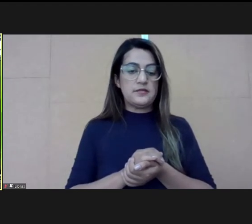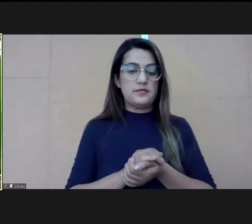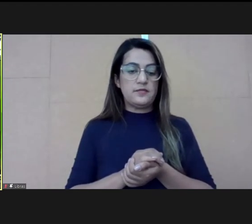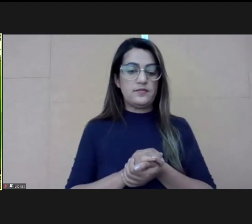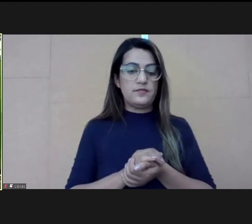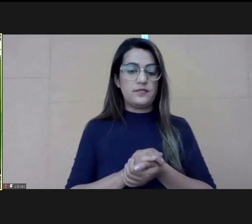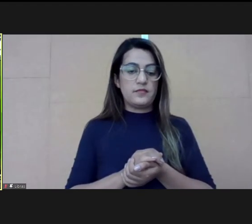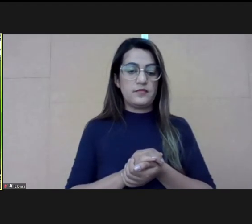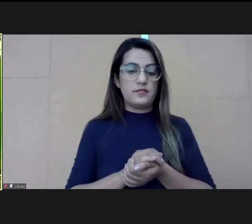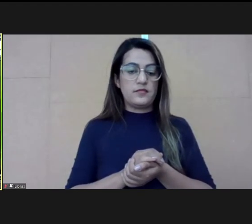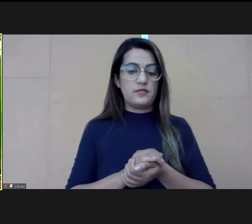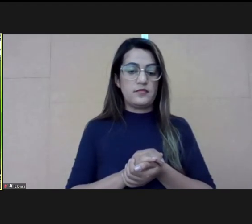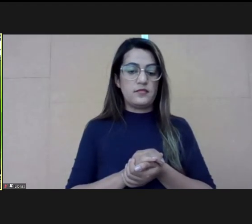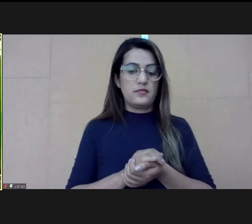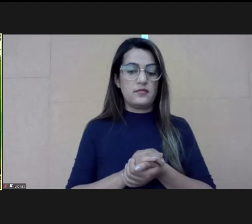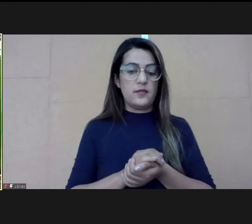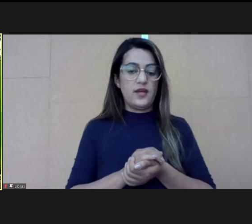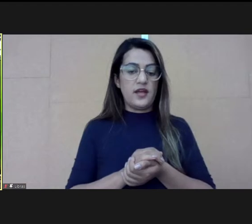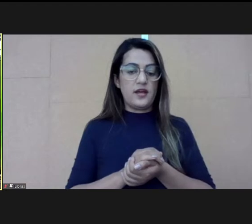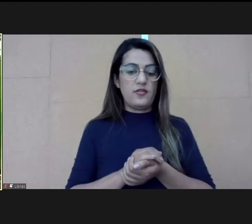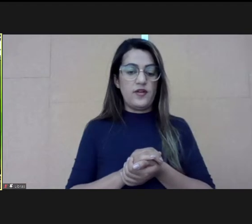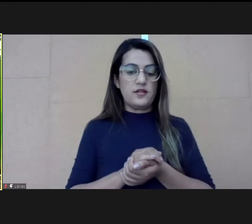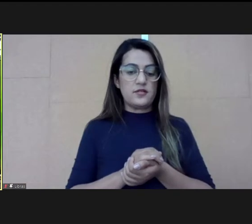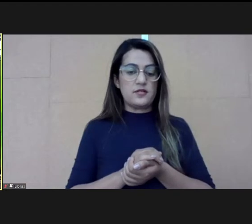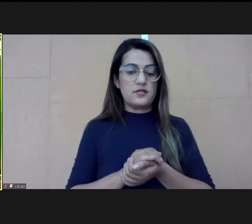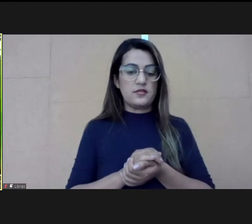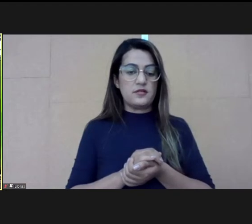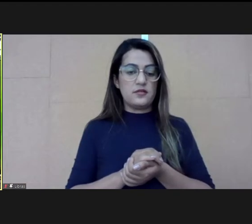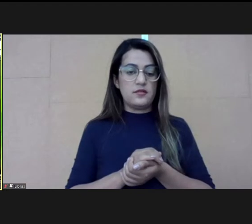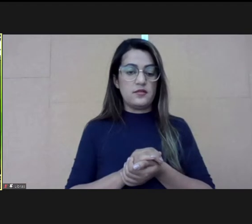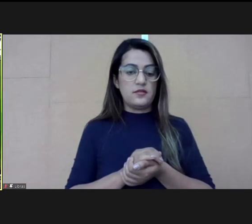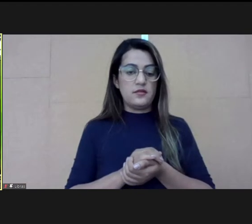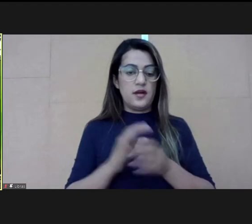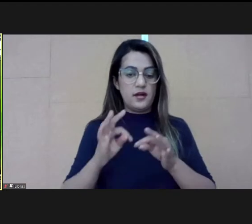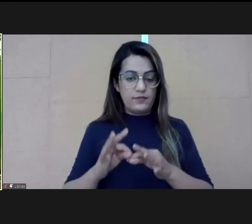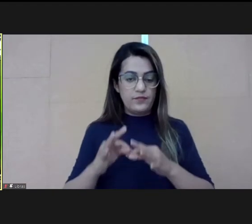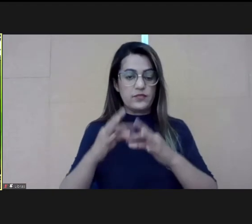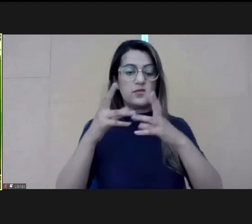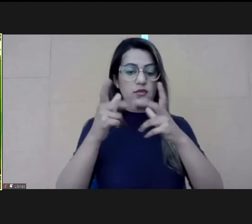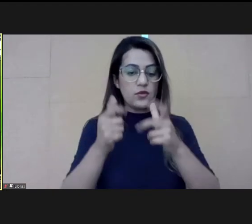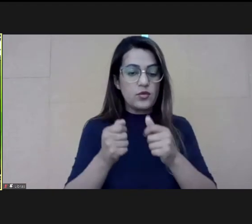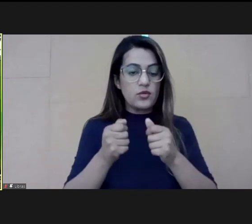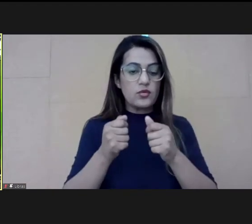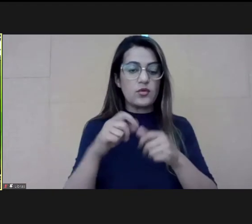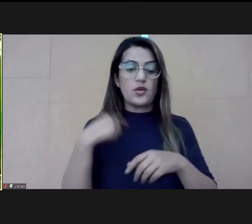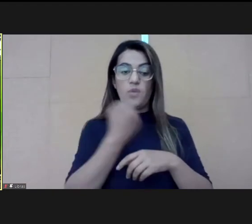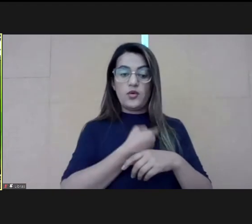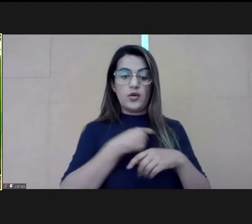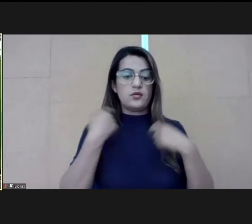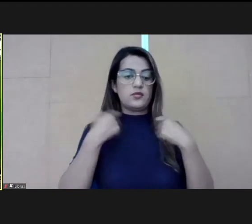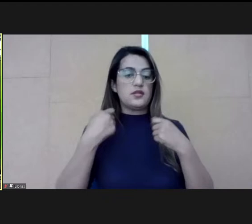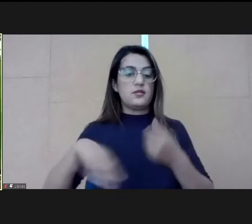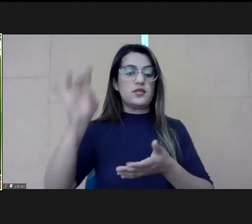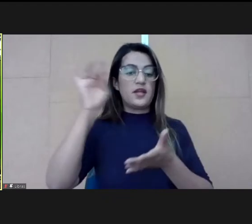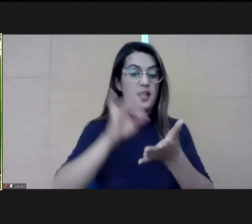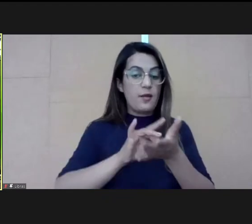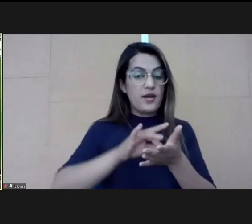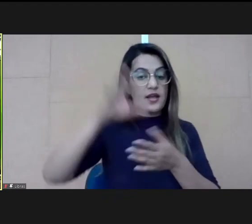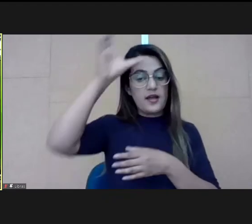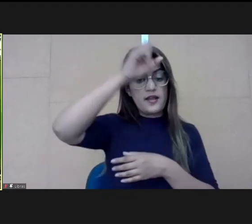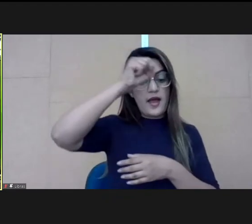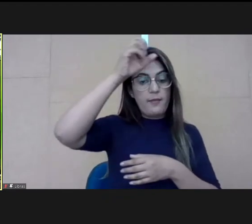the usual suspects. So in other words, we should be networking and learning as part of our leadership practice.